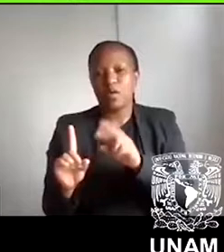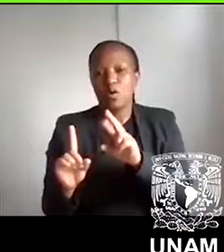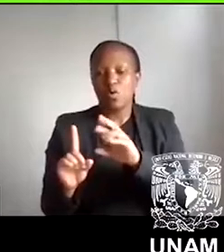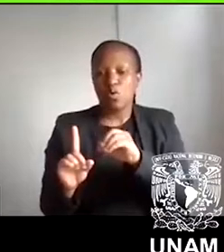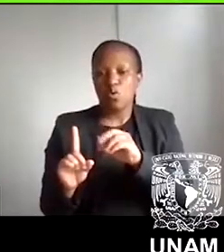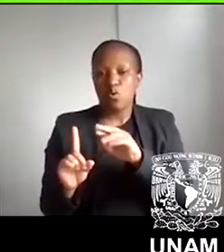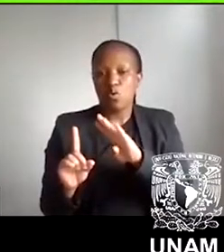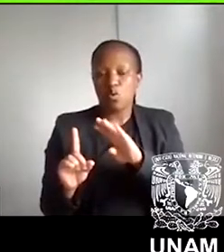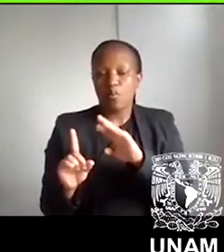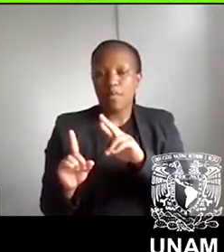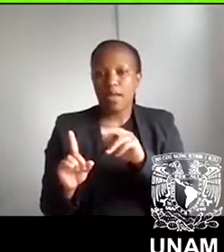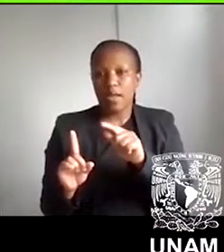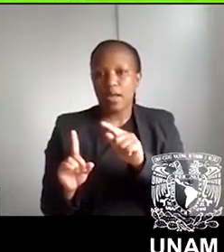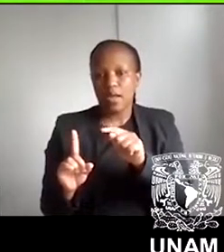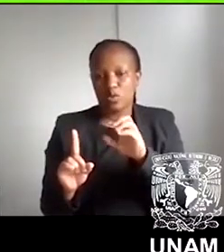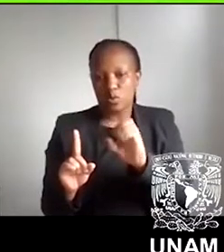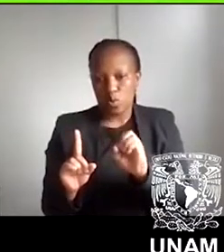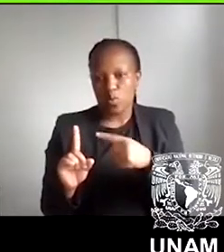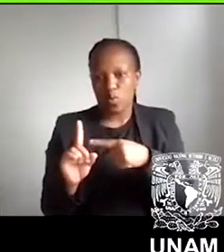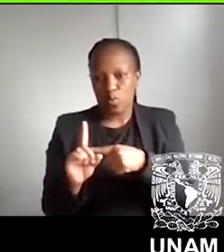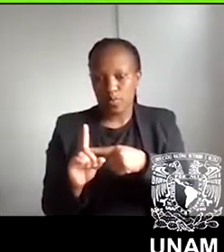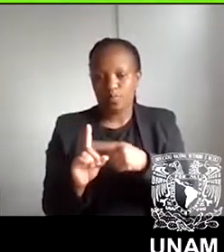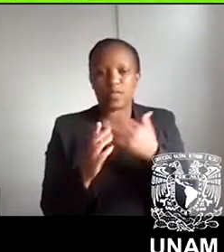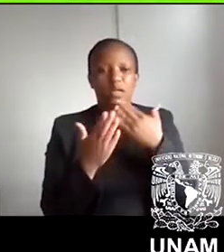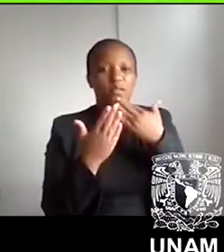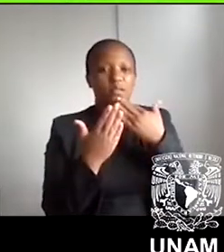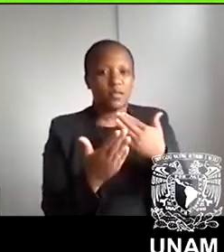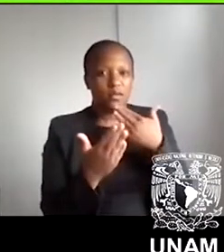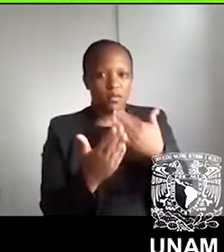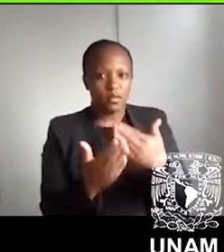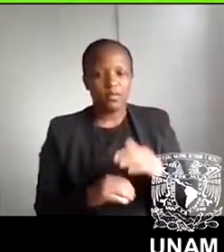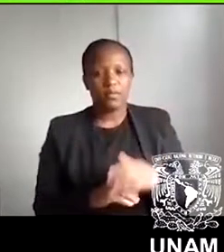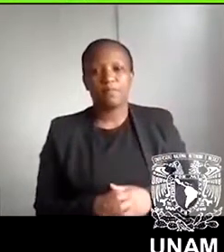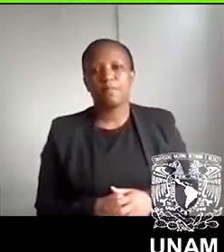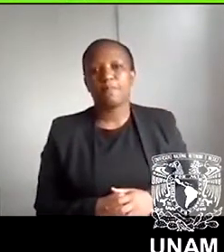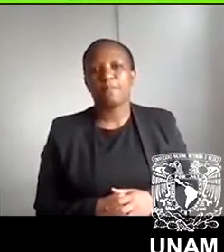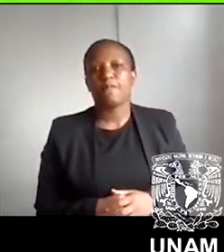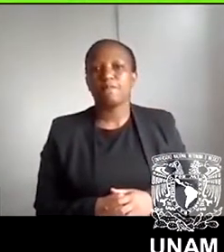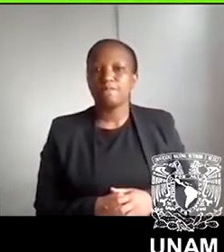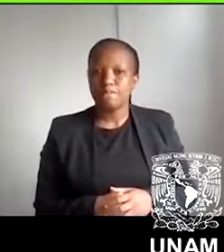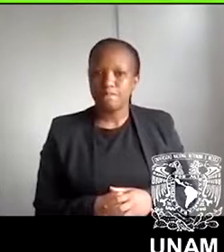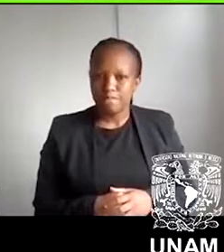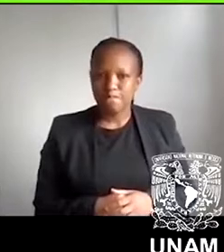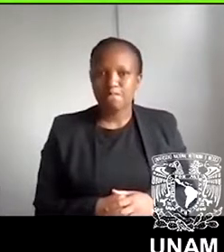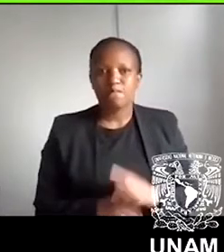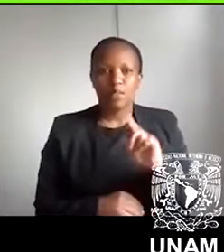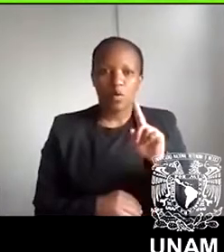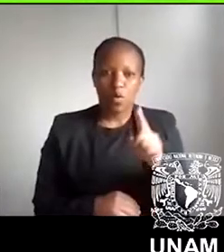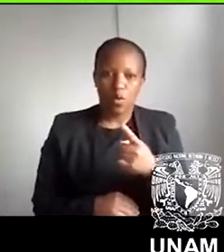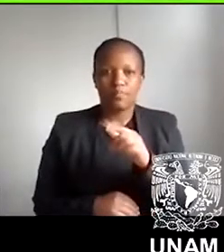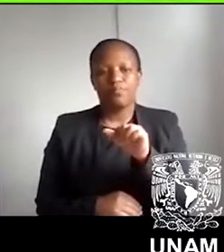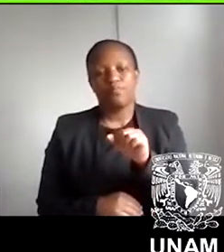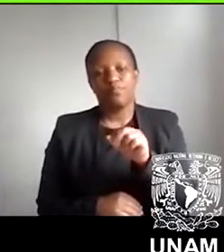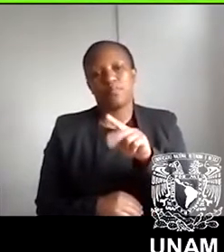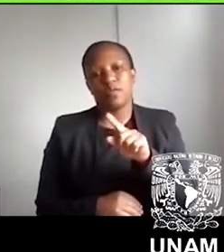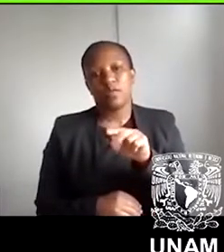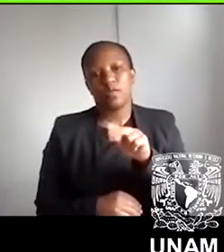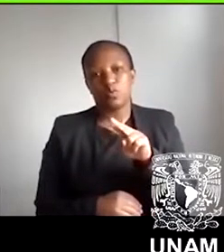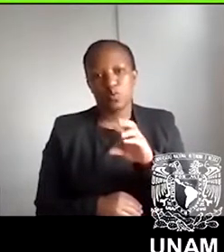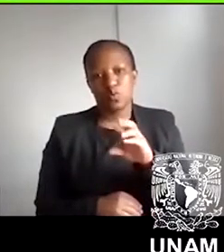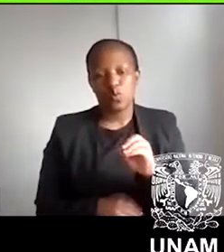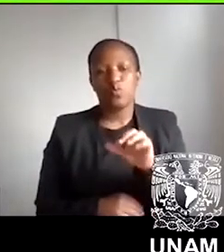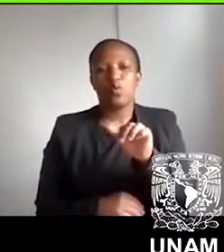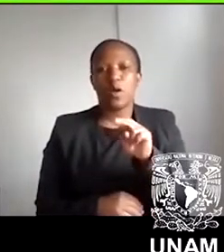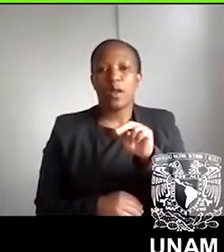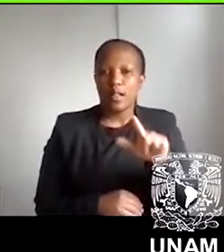Thank you, Bronwyn. Thank you, Arturo, Anel, Alexandra, and all the people who are committed to